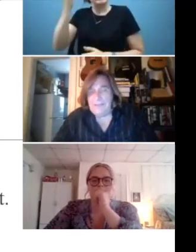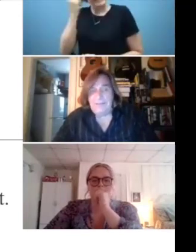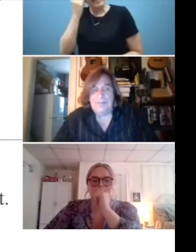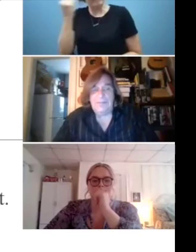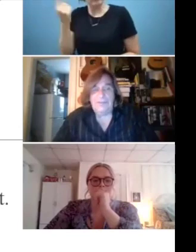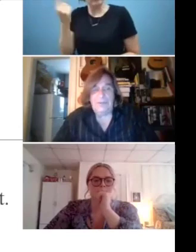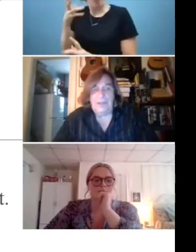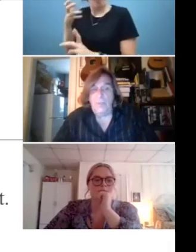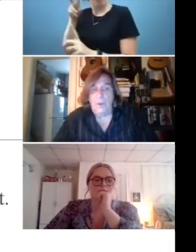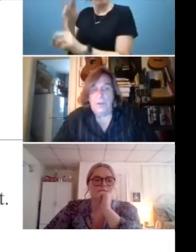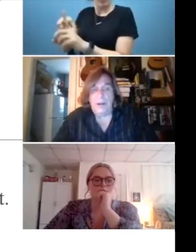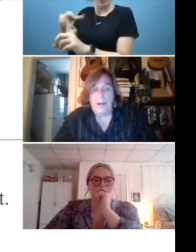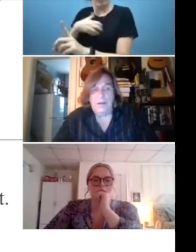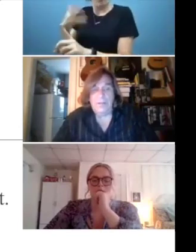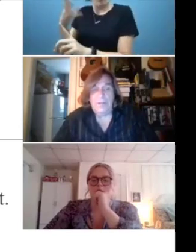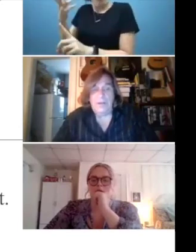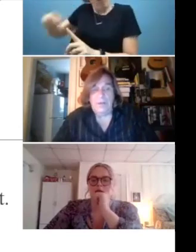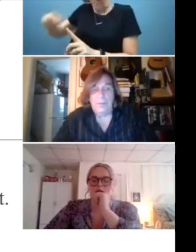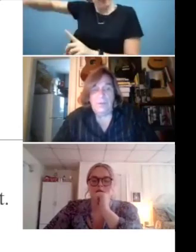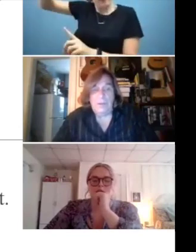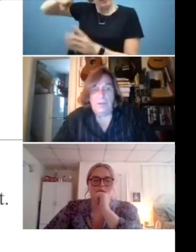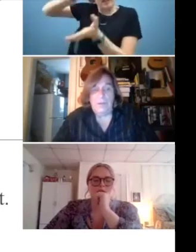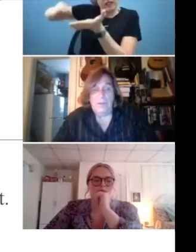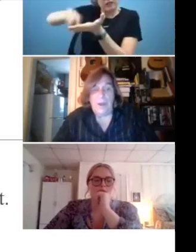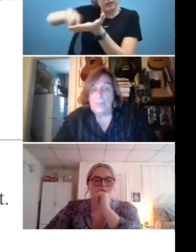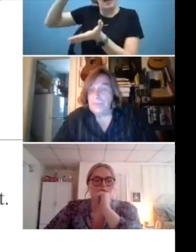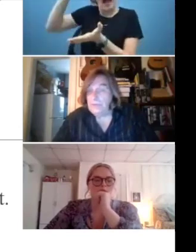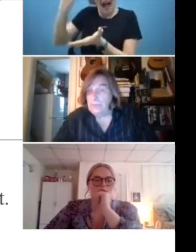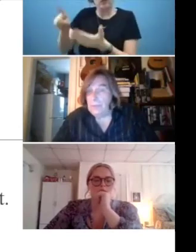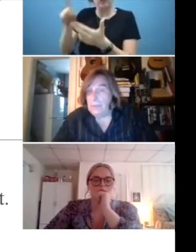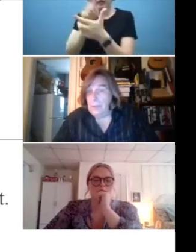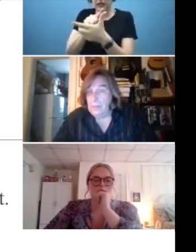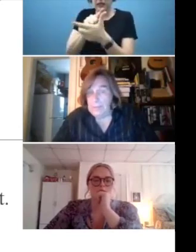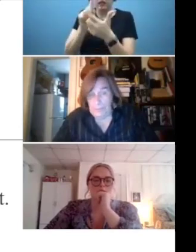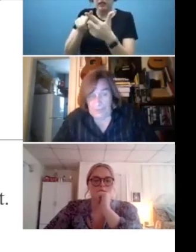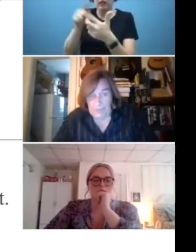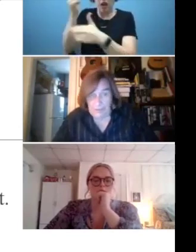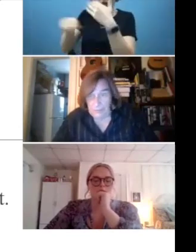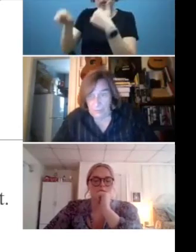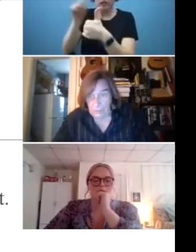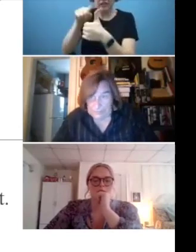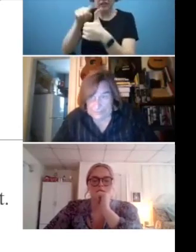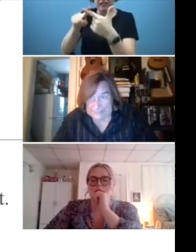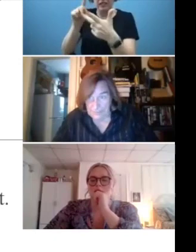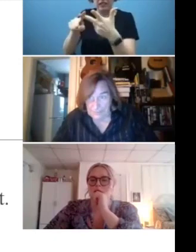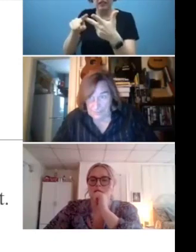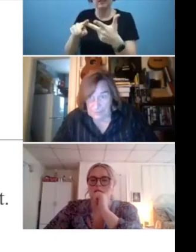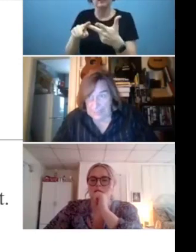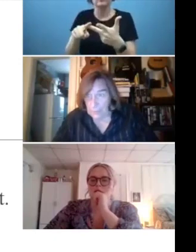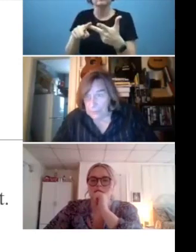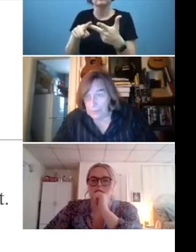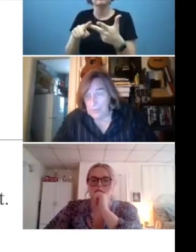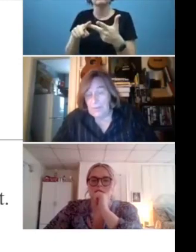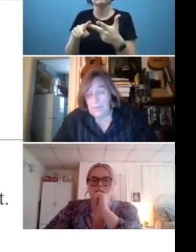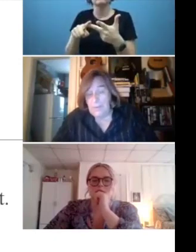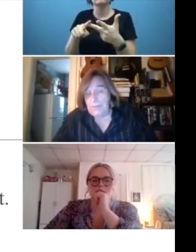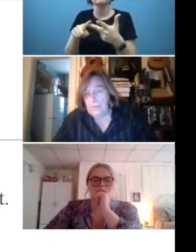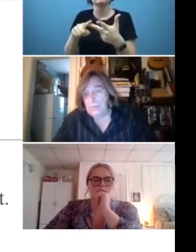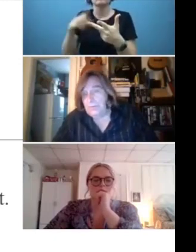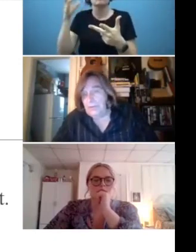makes that decision and what are your options when people say your complaint doesn't count?